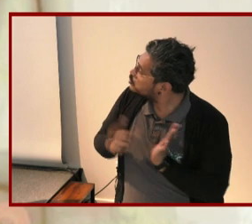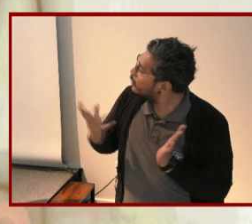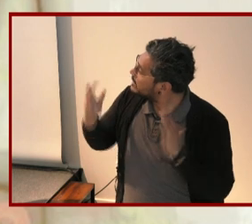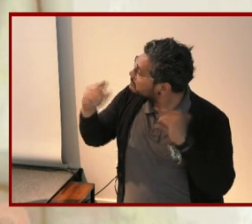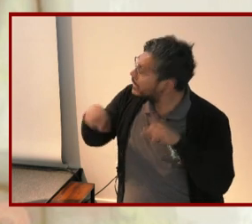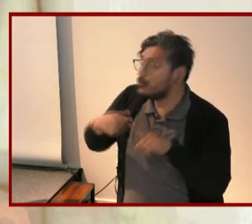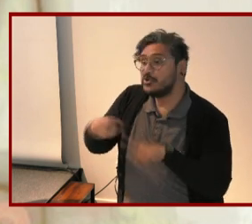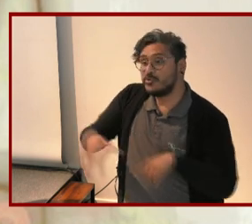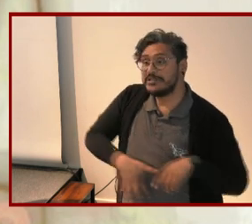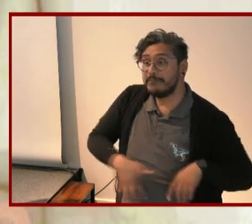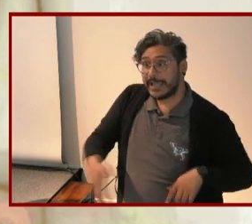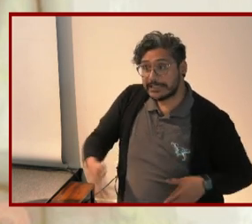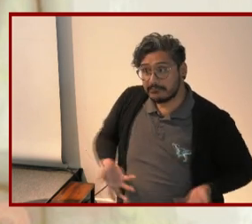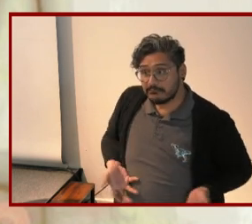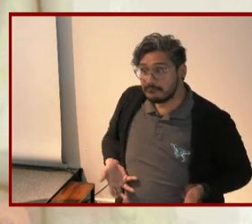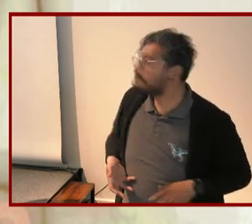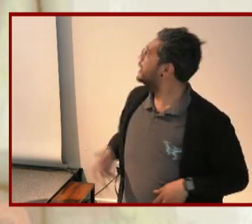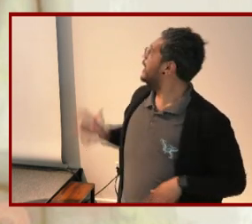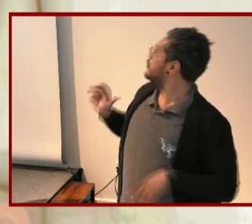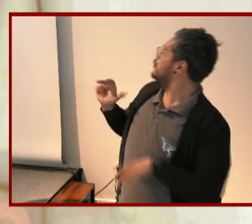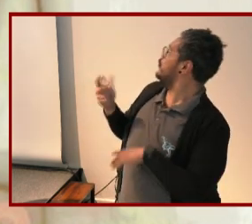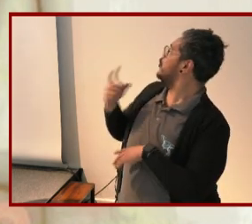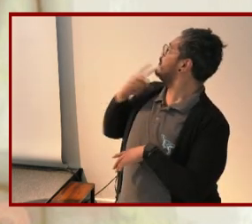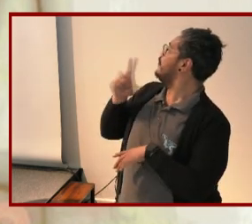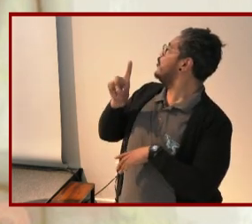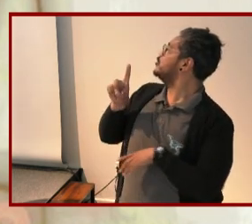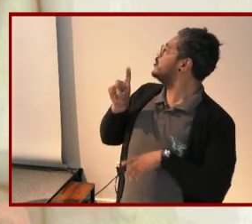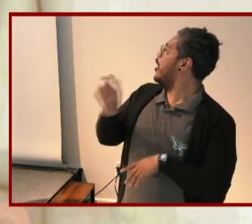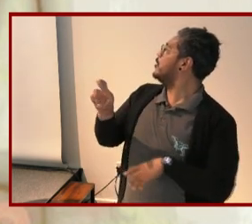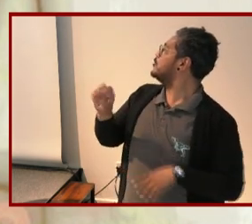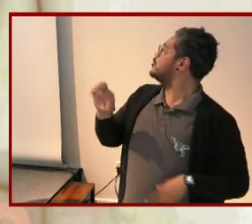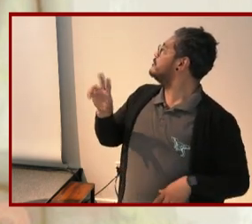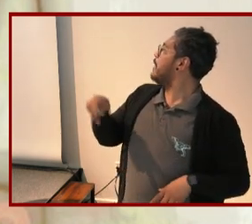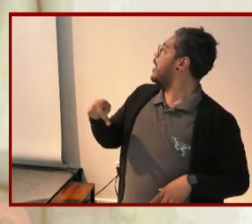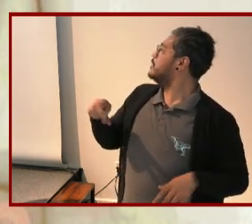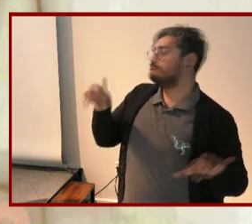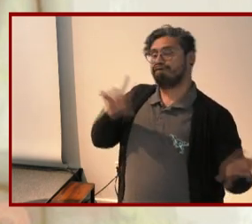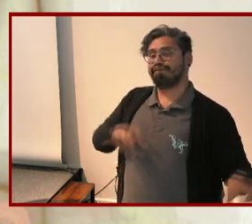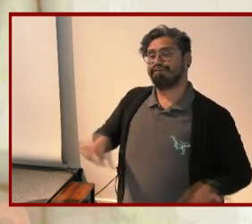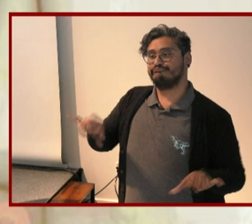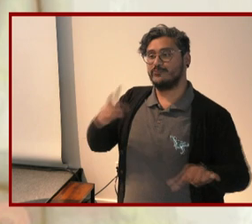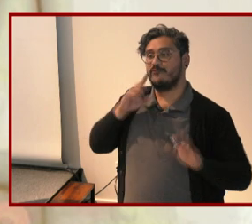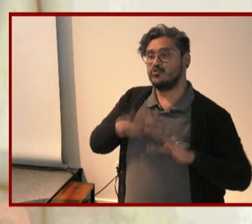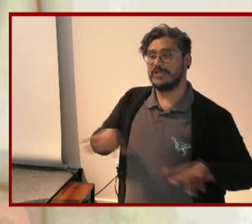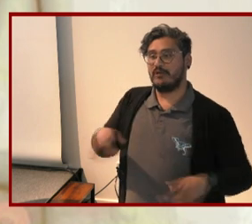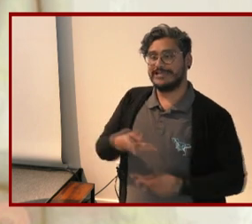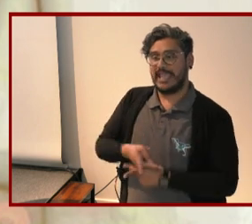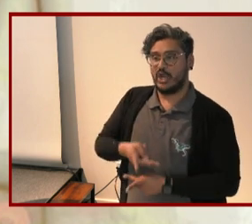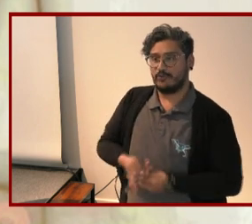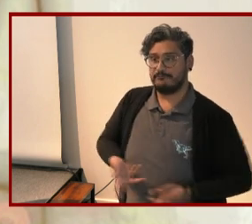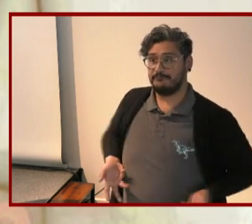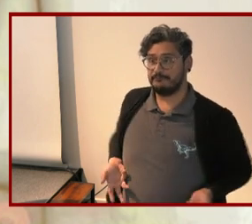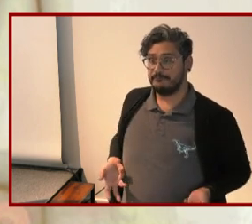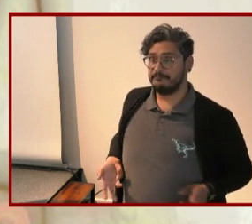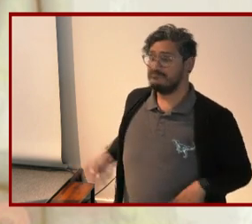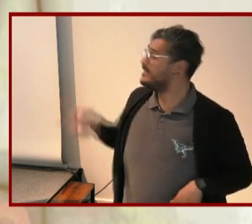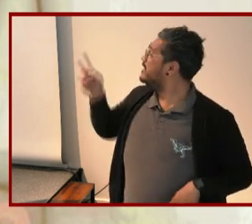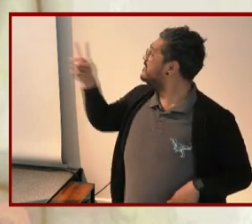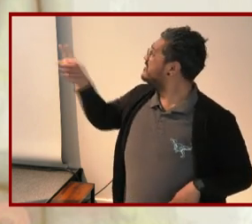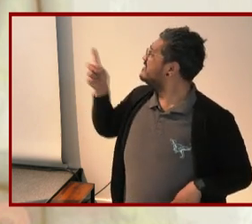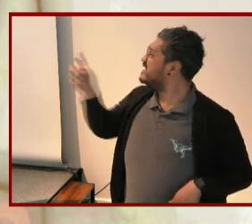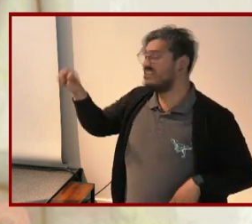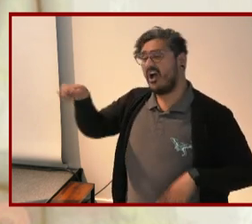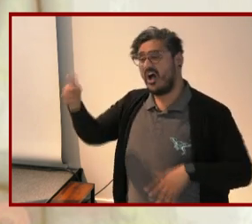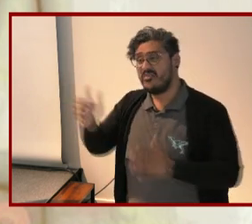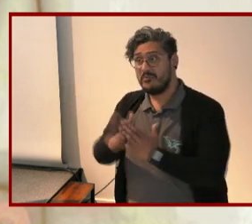you're expecting and the tenth edition of dr spock's common sense book of baby and child care these and other manuals